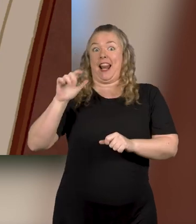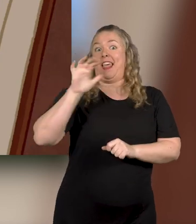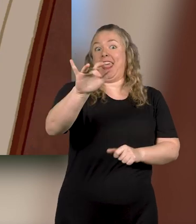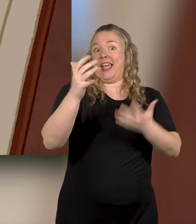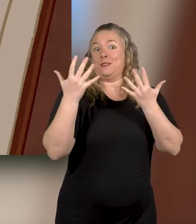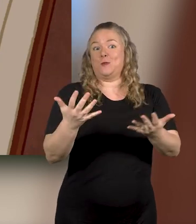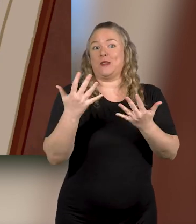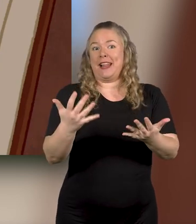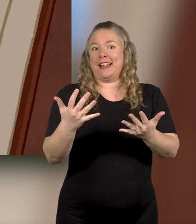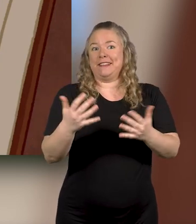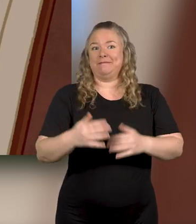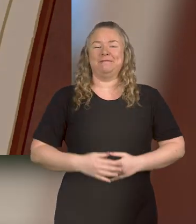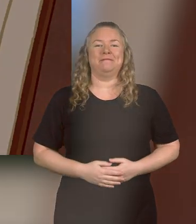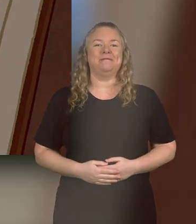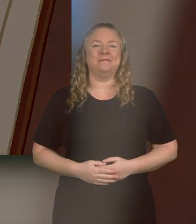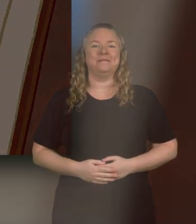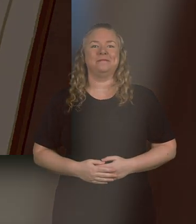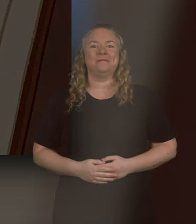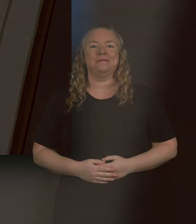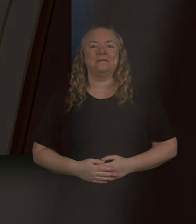is still there today. still there today.